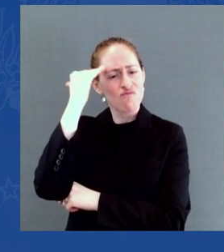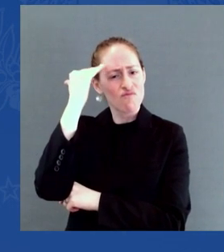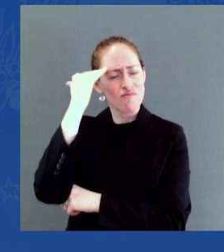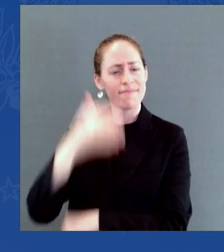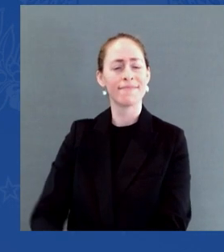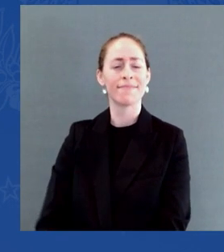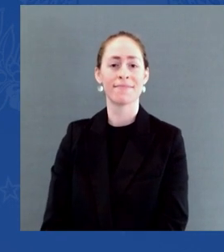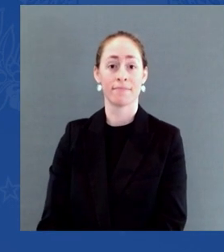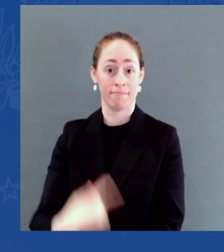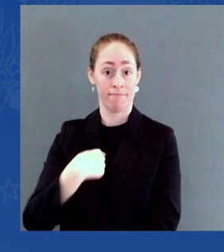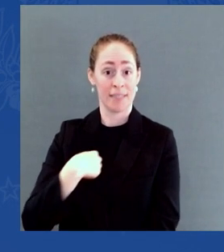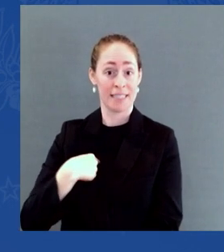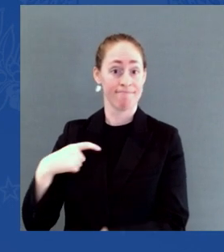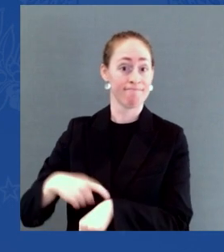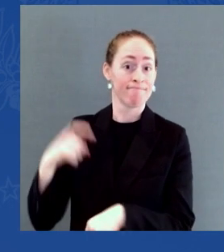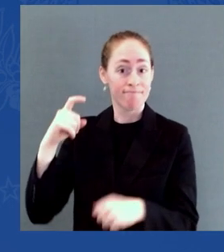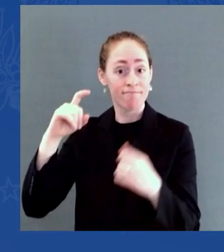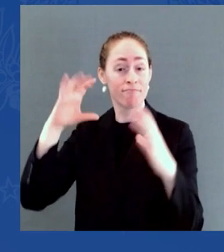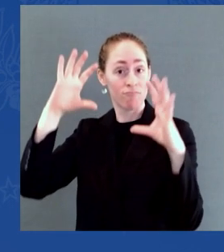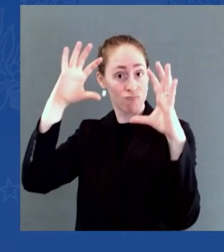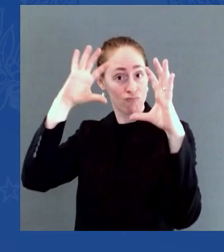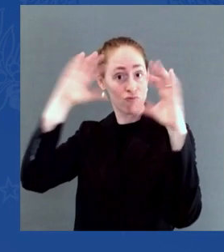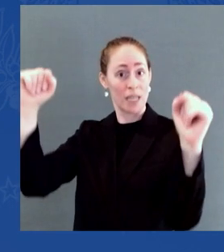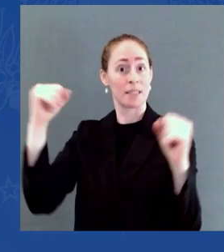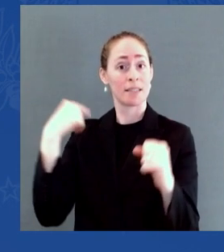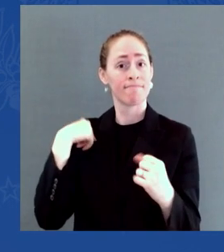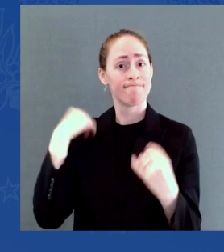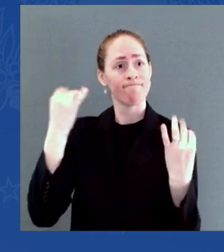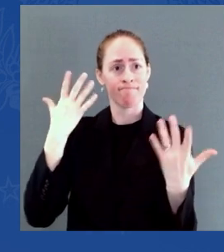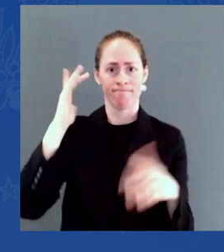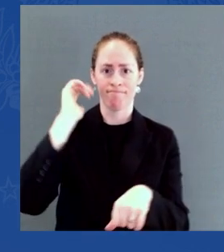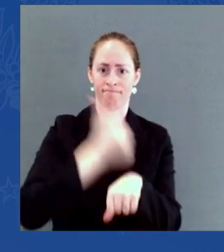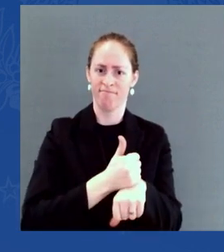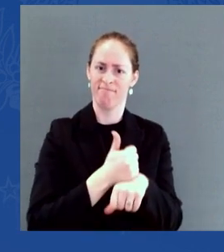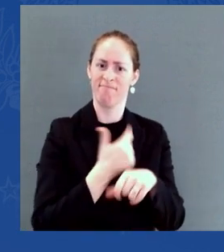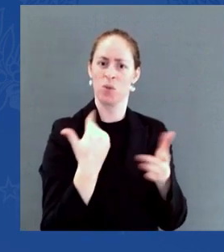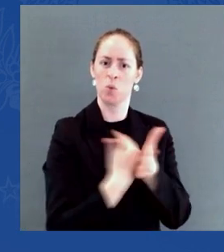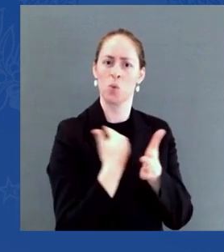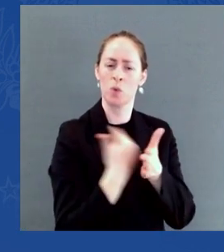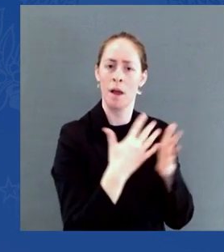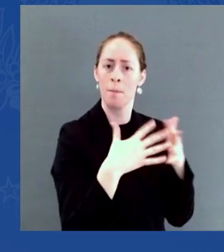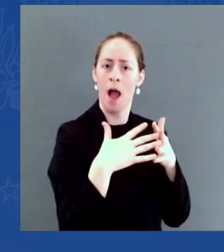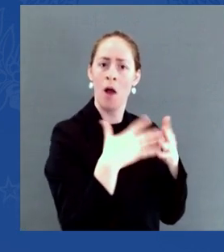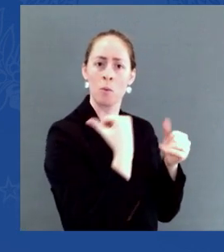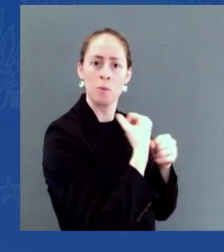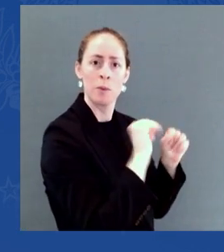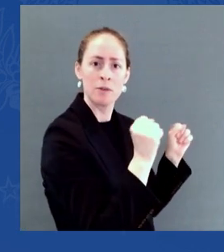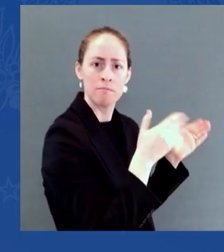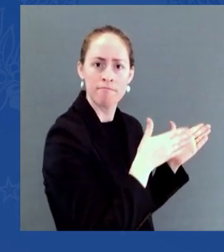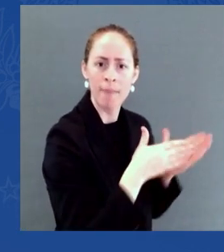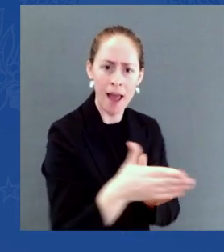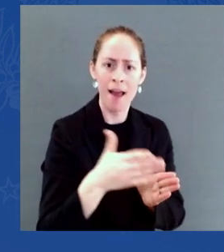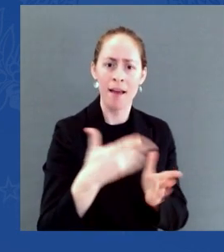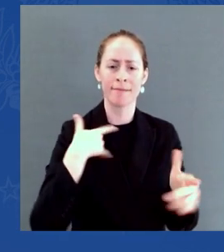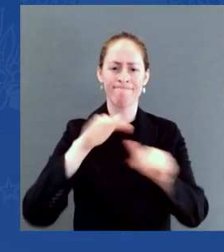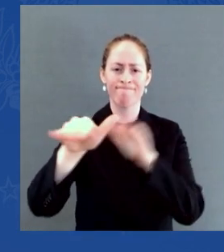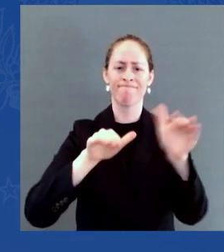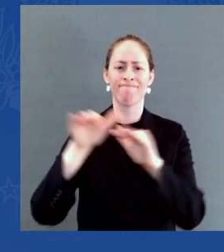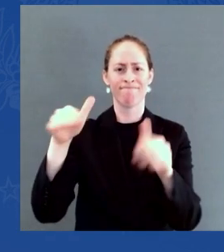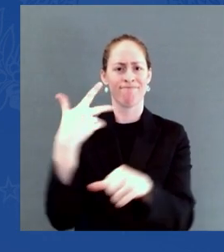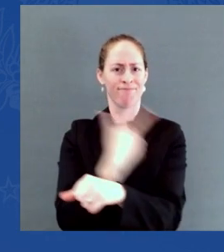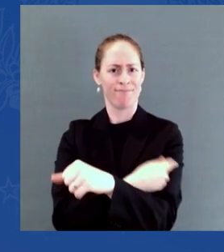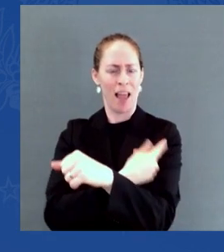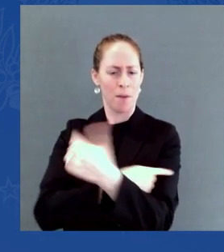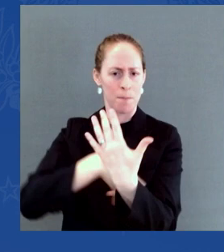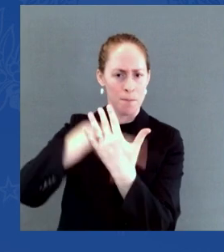forward on vaccinations, boosters, keeping our schools open, and so much more. I designed it as a